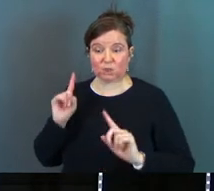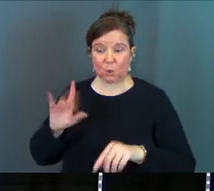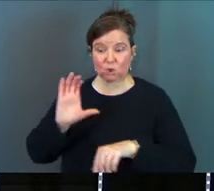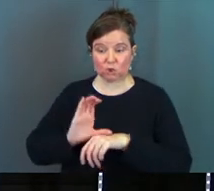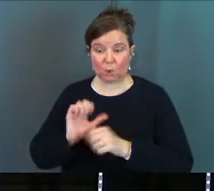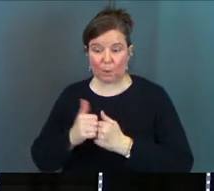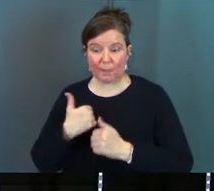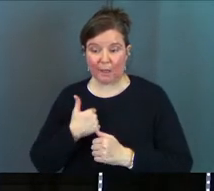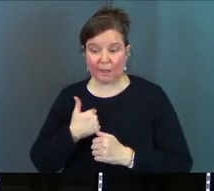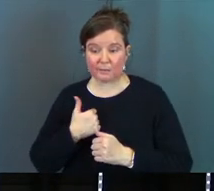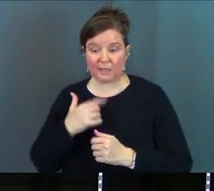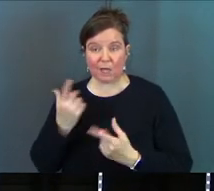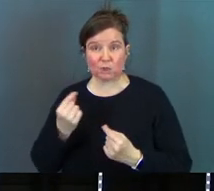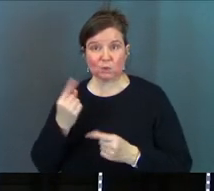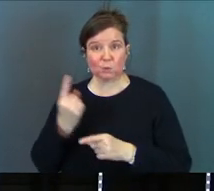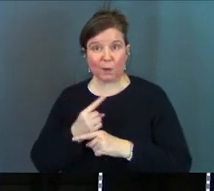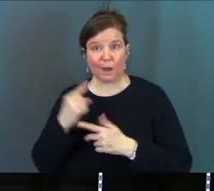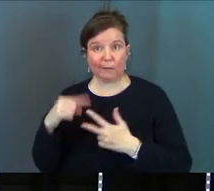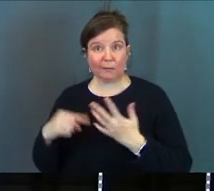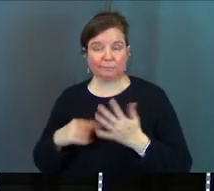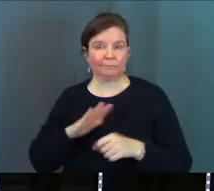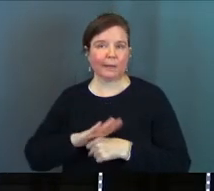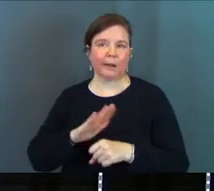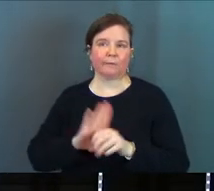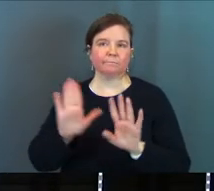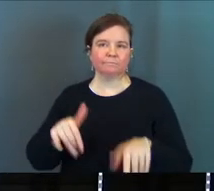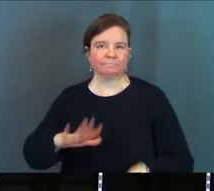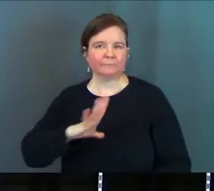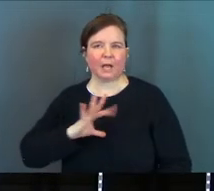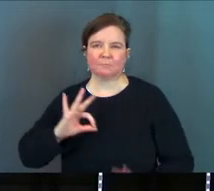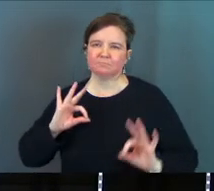go to church with us and do all the right stuff they're going to be good